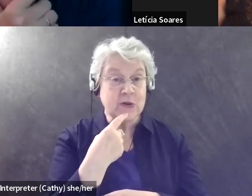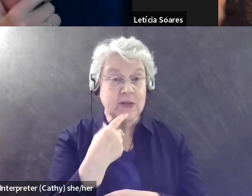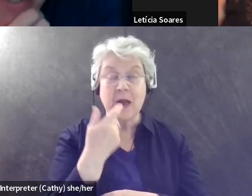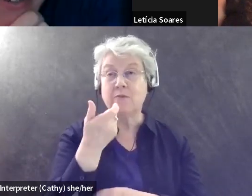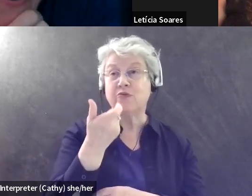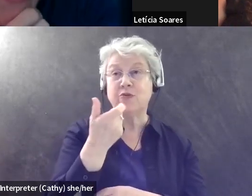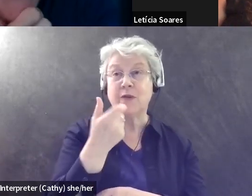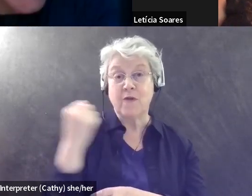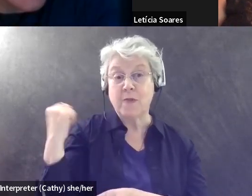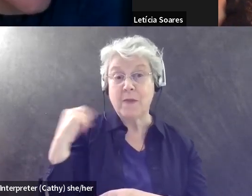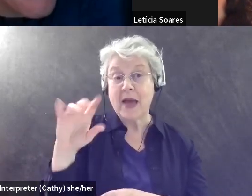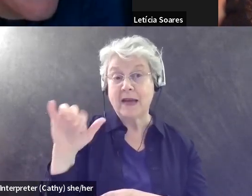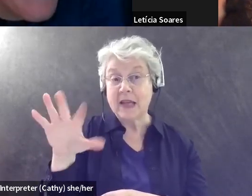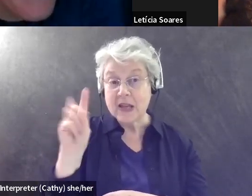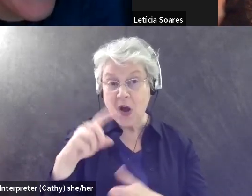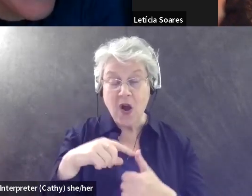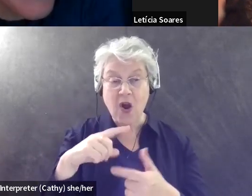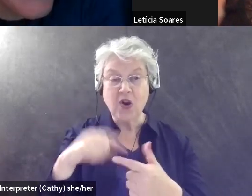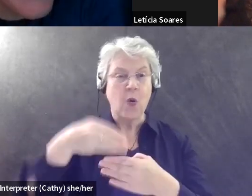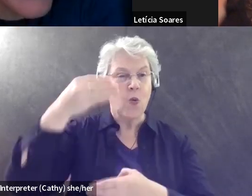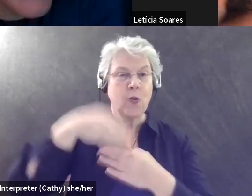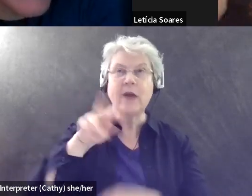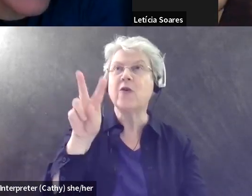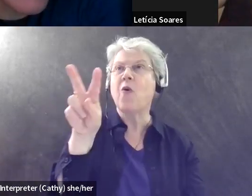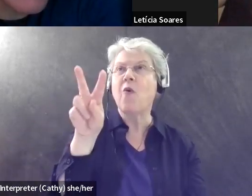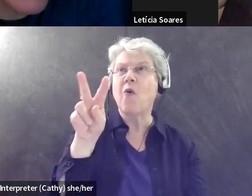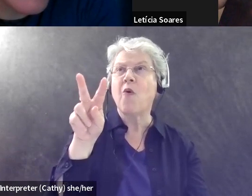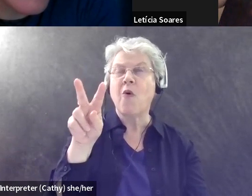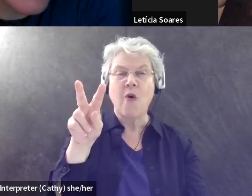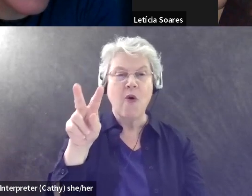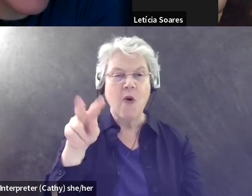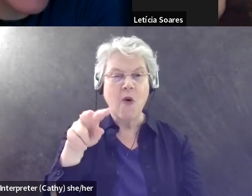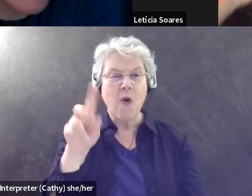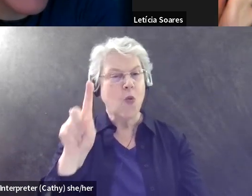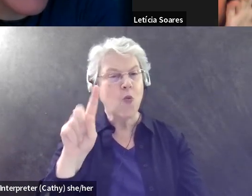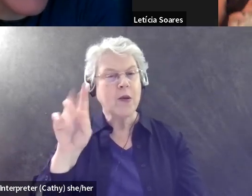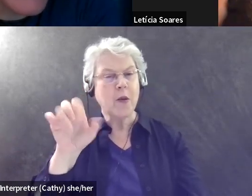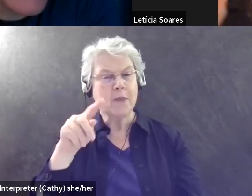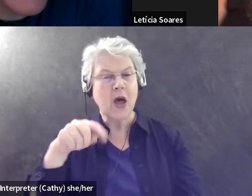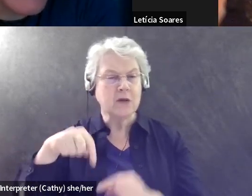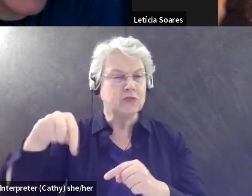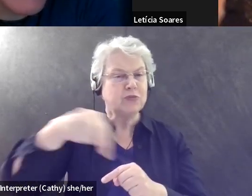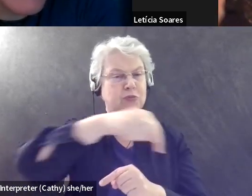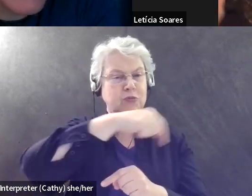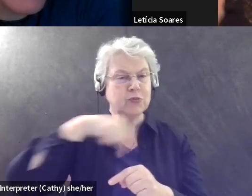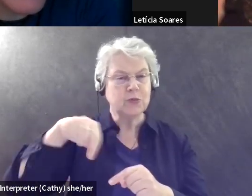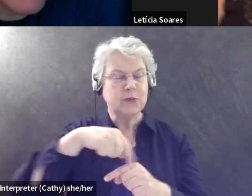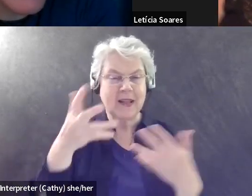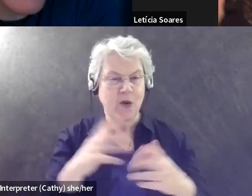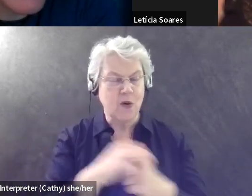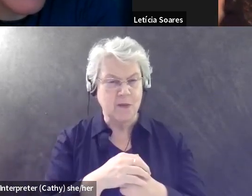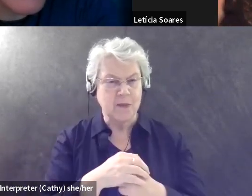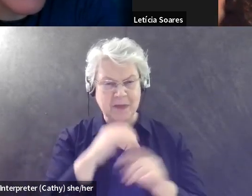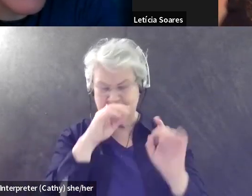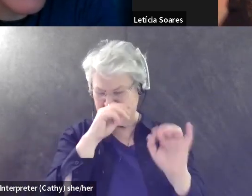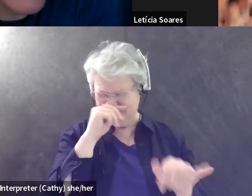or birding from your window. Yes. I, so the, the birding from the window, uh, really got me